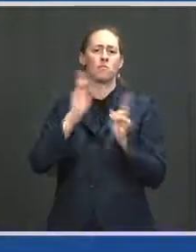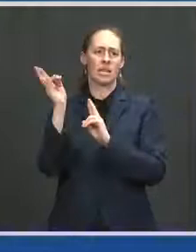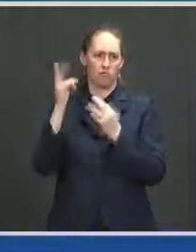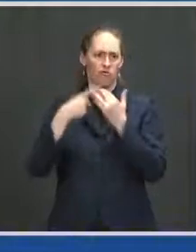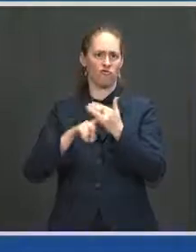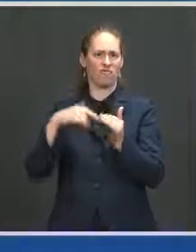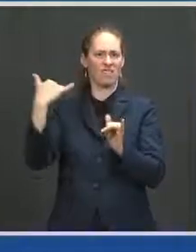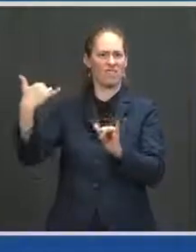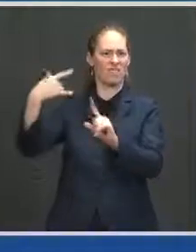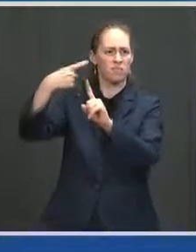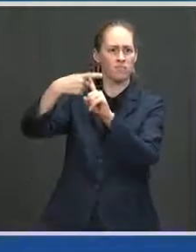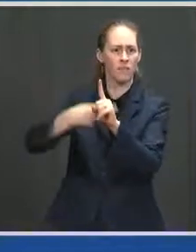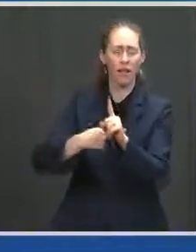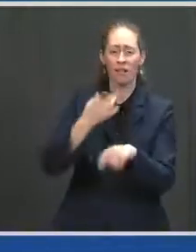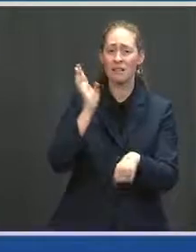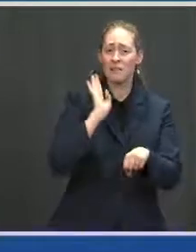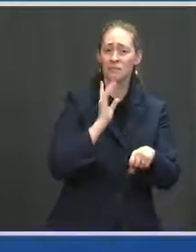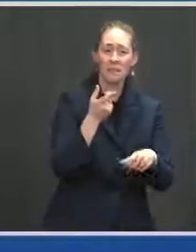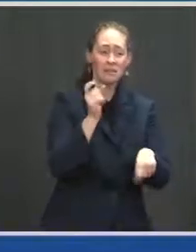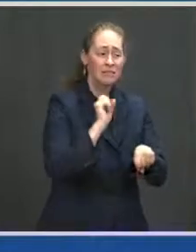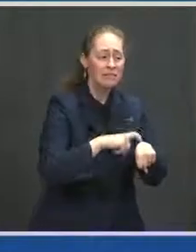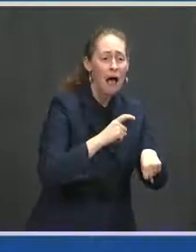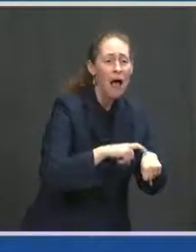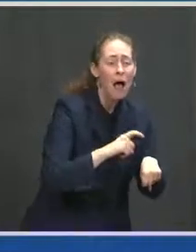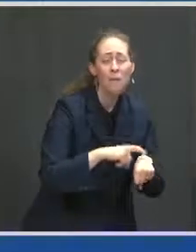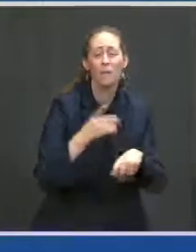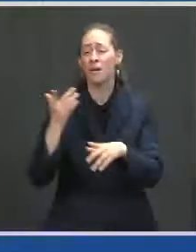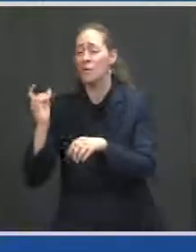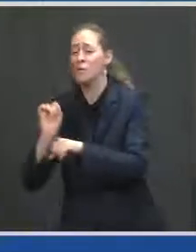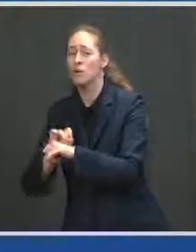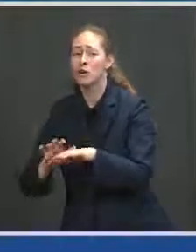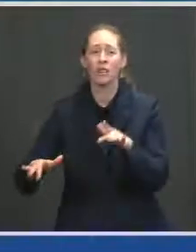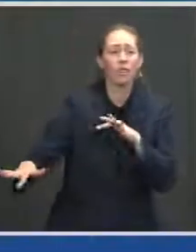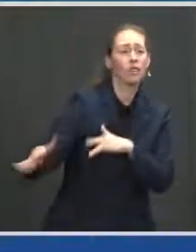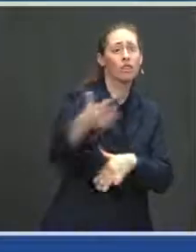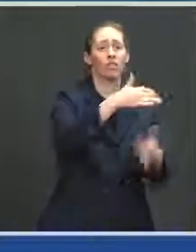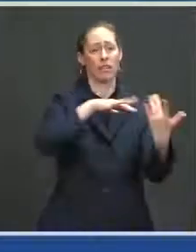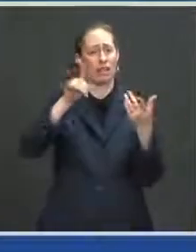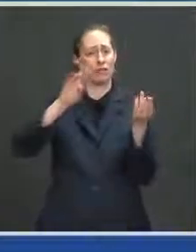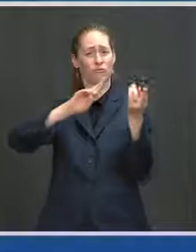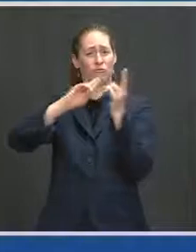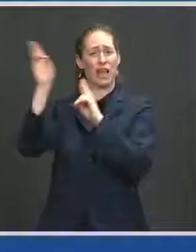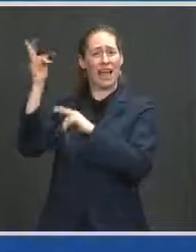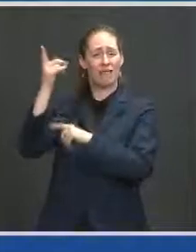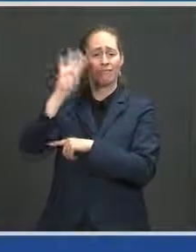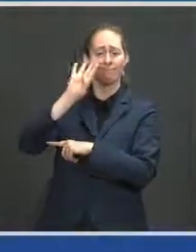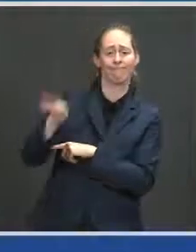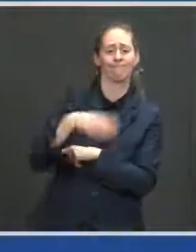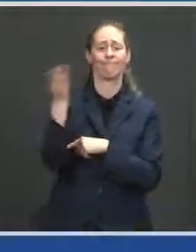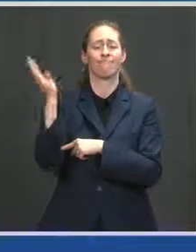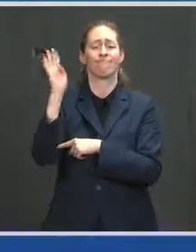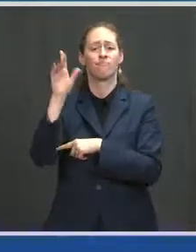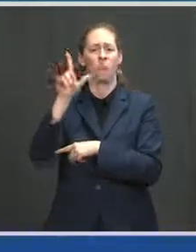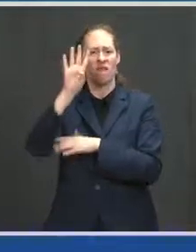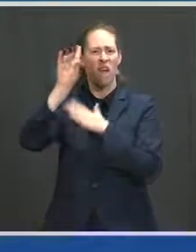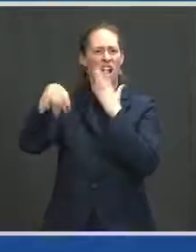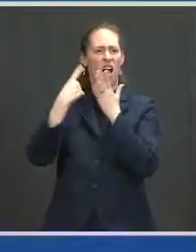you're too busy at work or school, you can get vaccinated around the clock on any Friday. Any Friday.